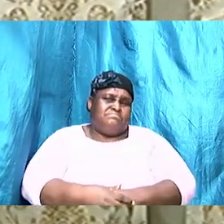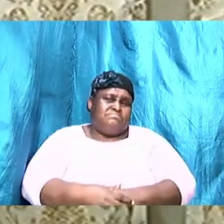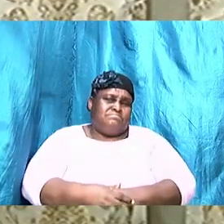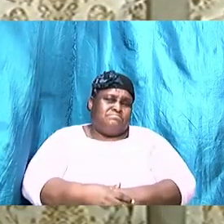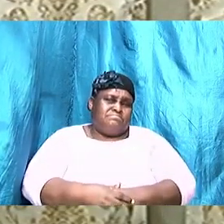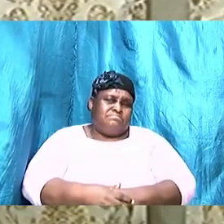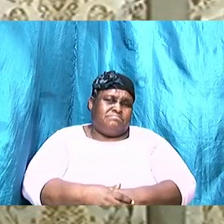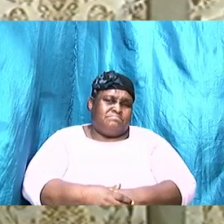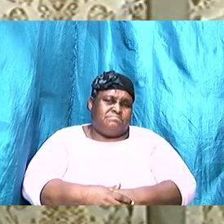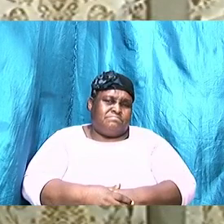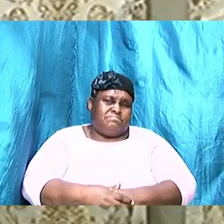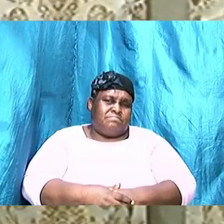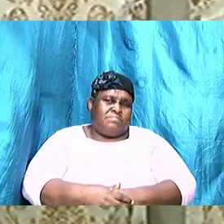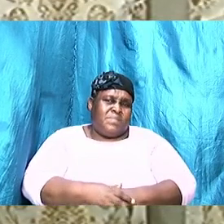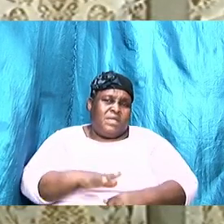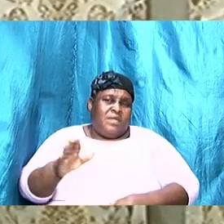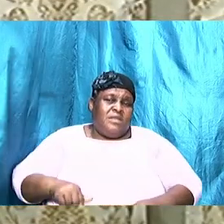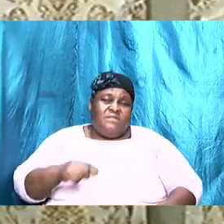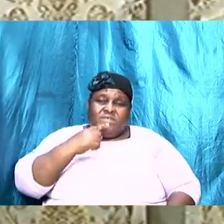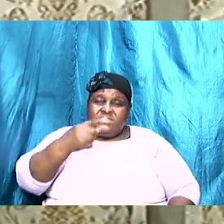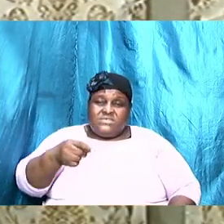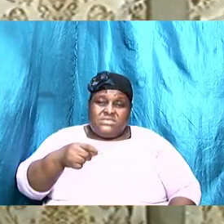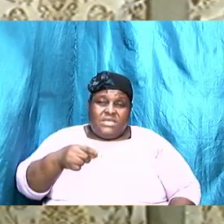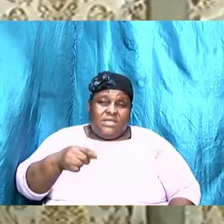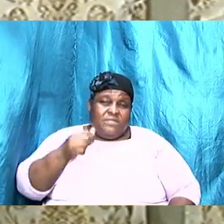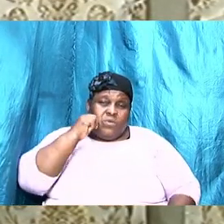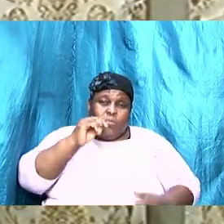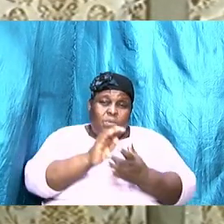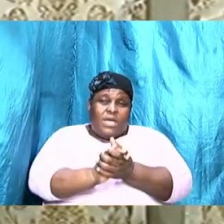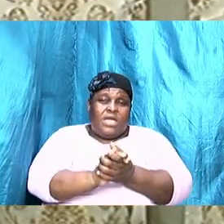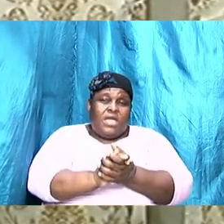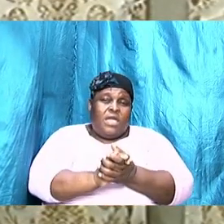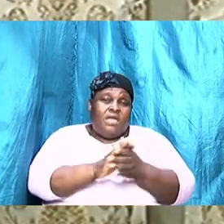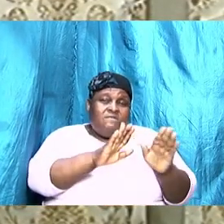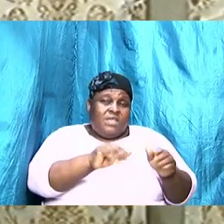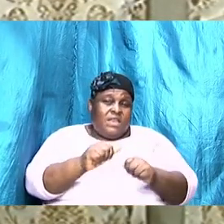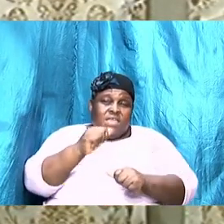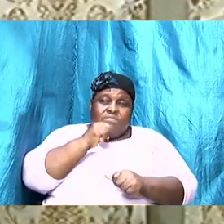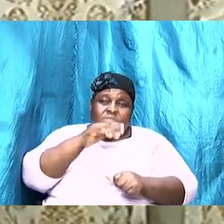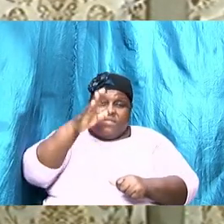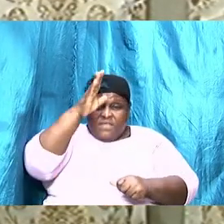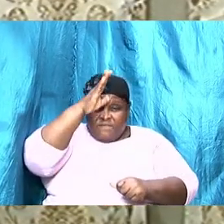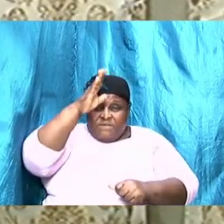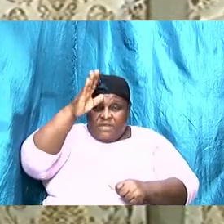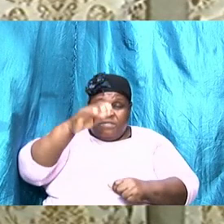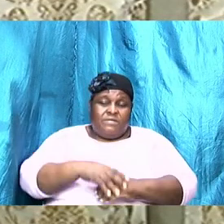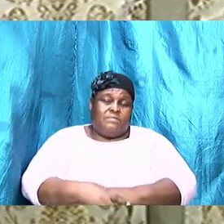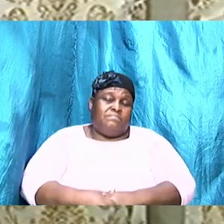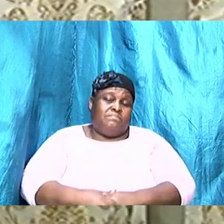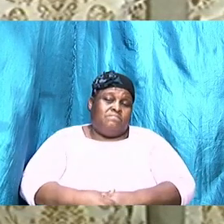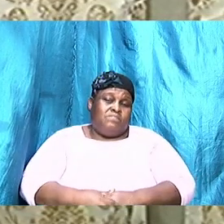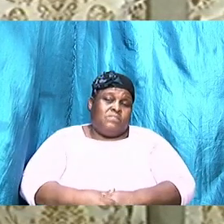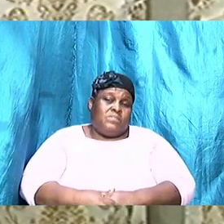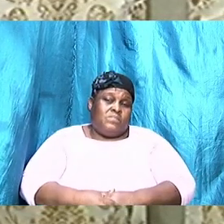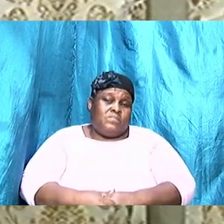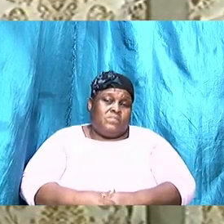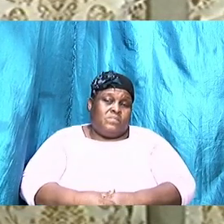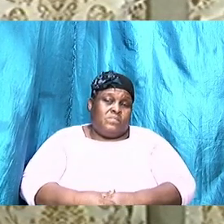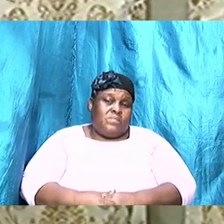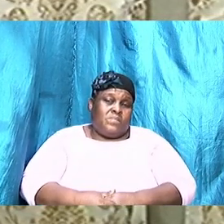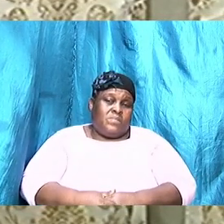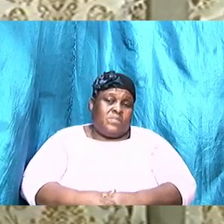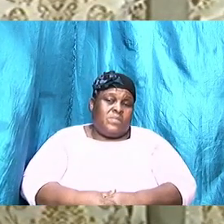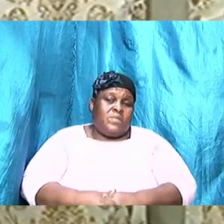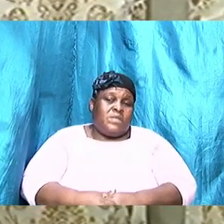it didn't say that the wife leave mother and father father being the dominant one because he's the breadwinner and the